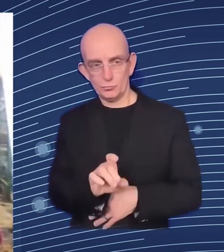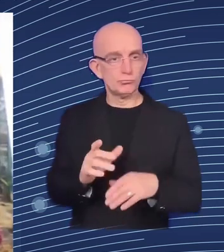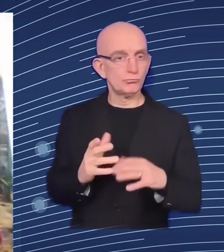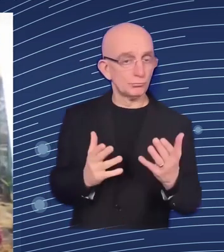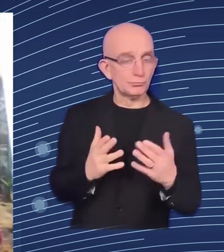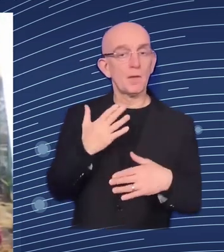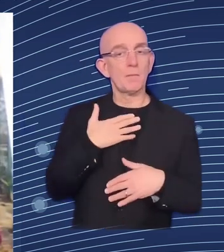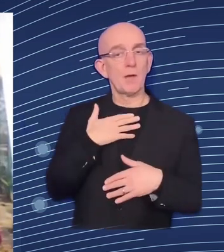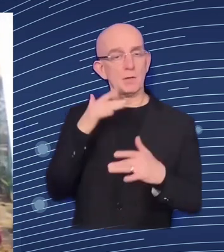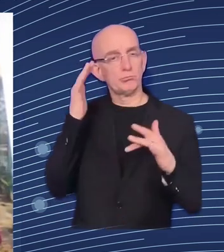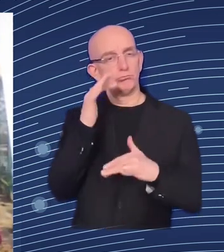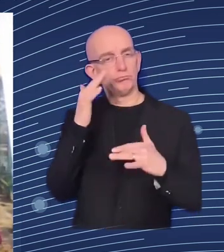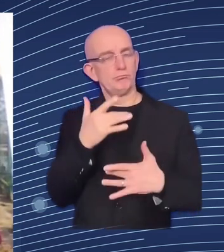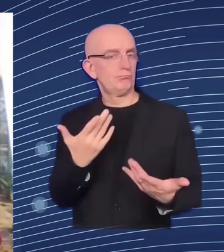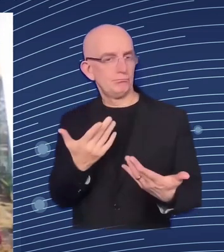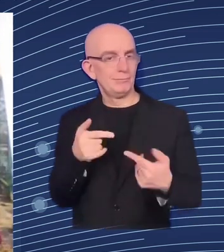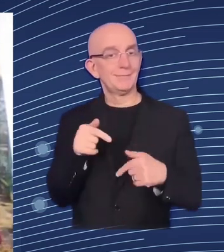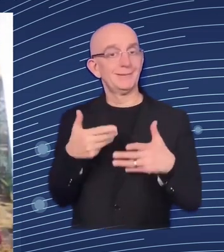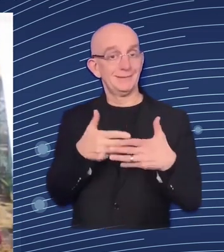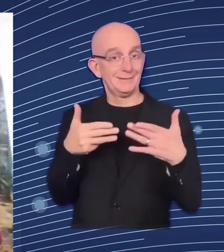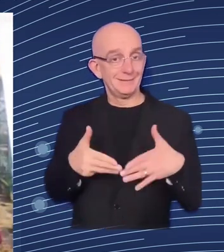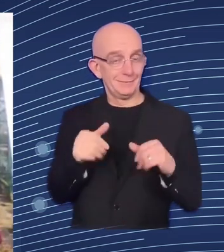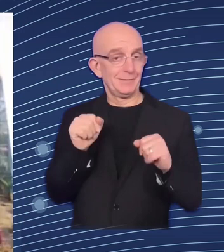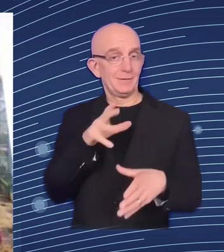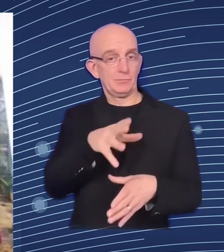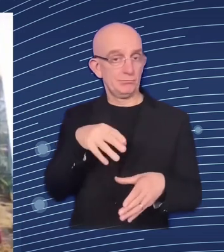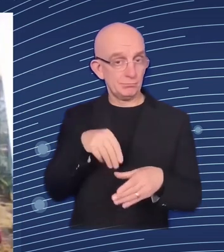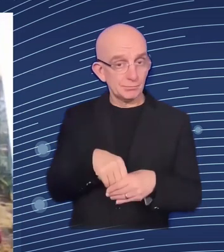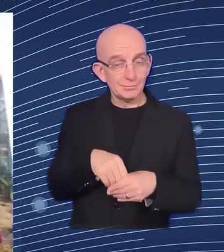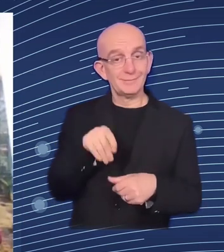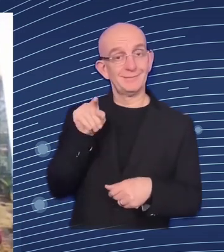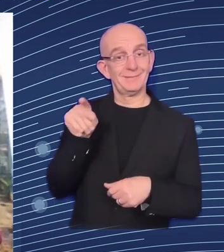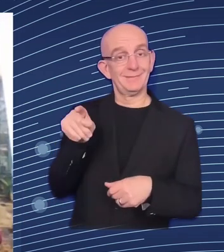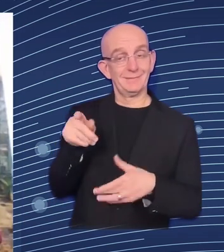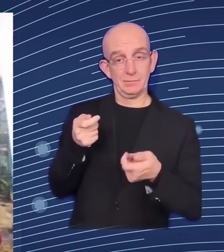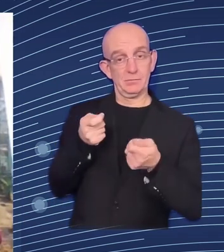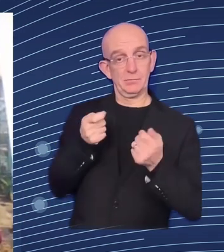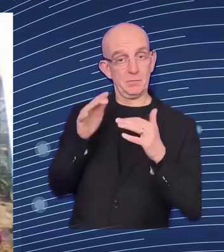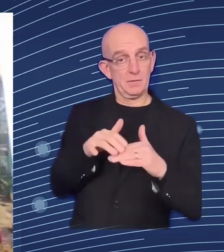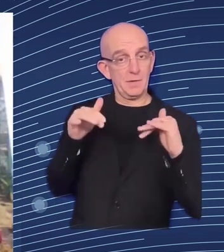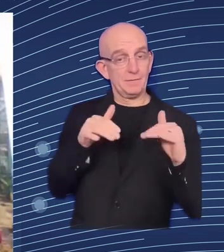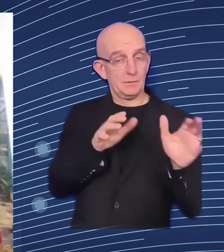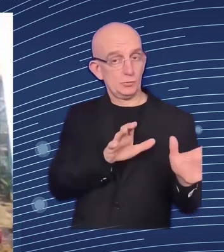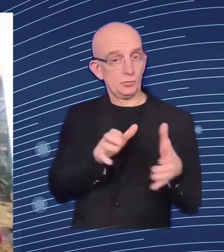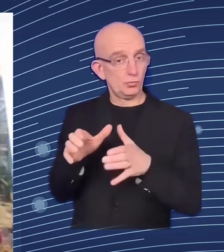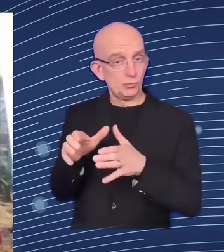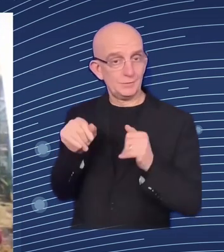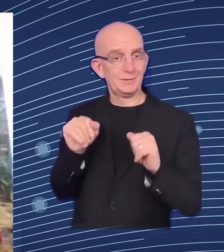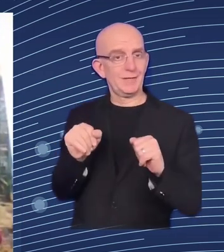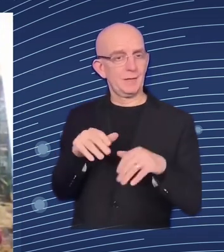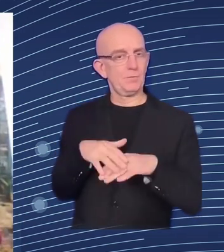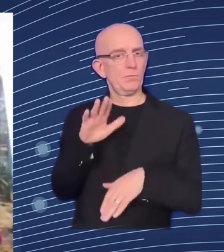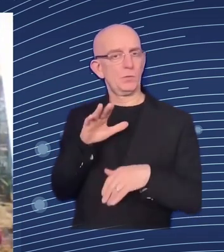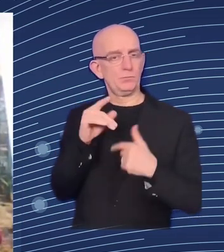actions to support initiatives from the private sector for example they can for example distribute